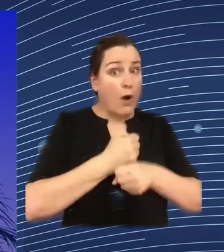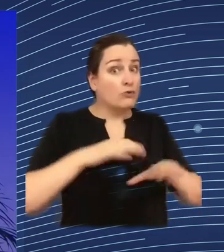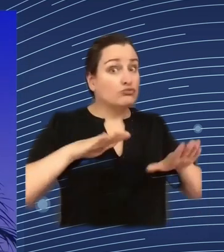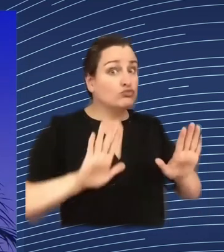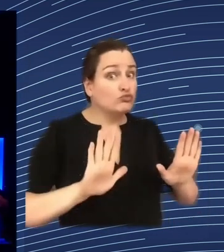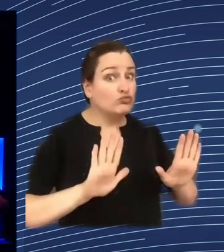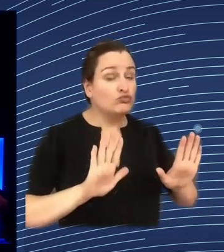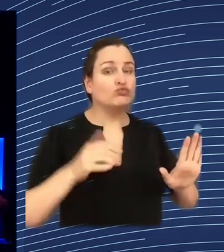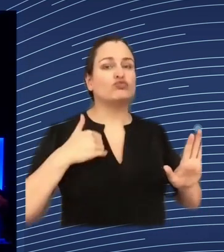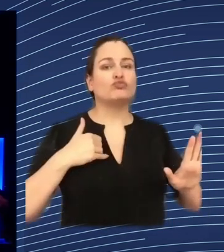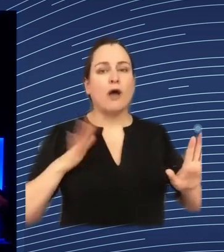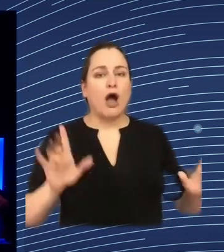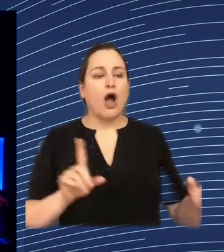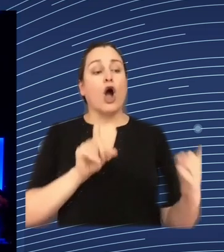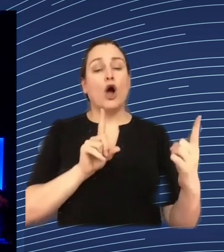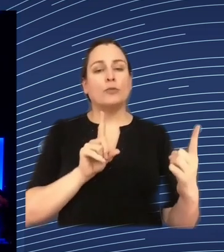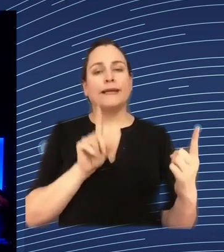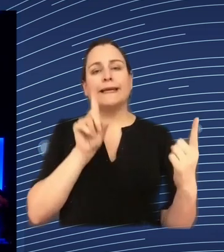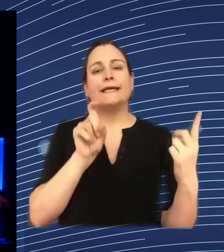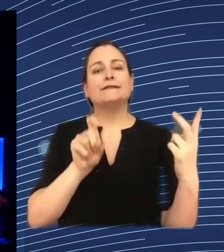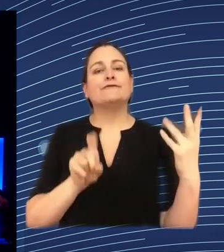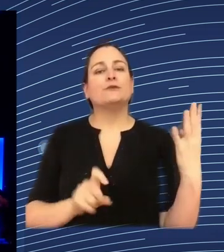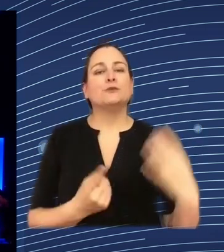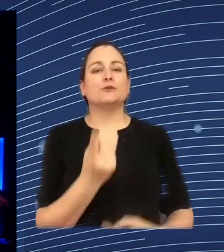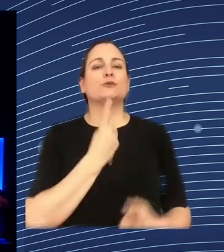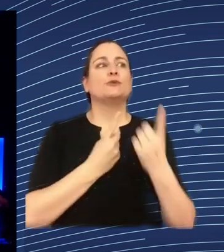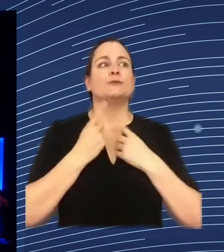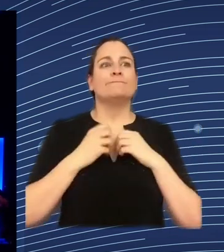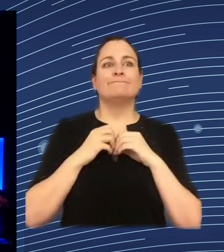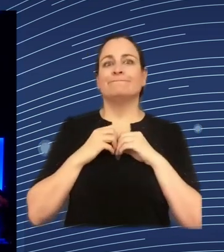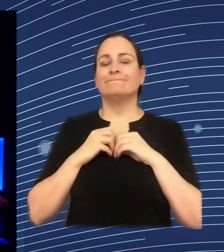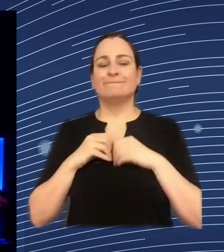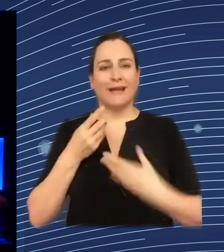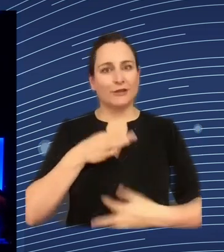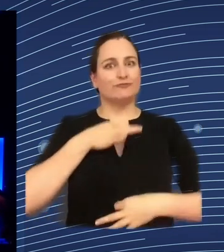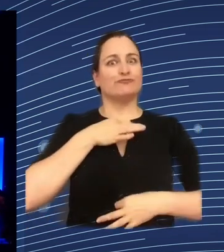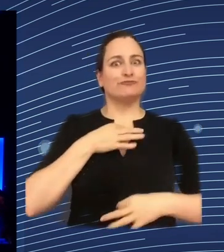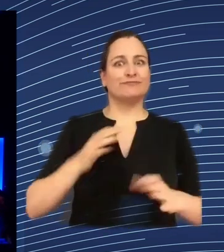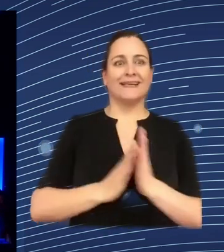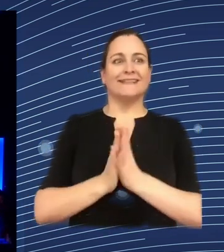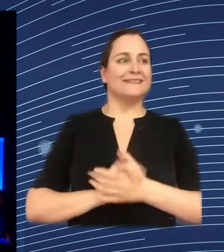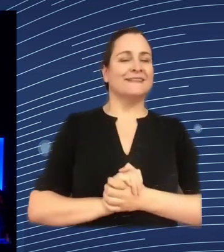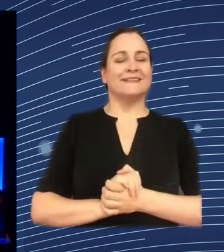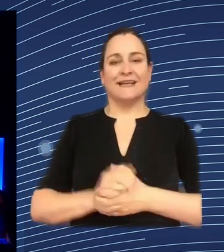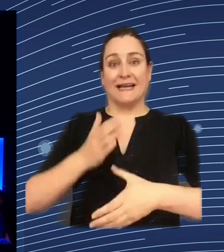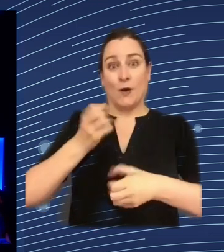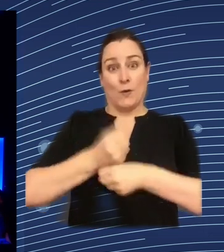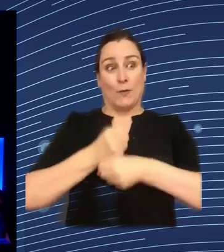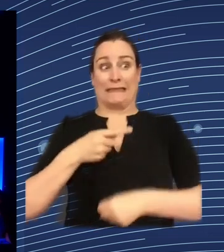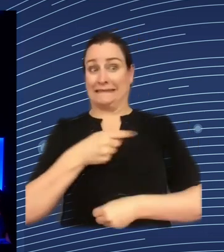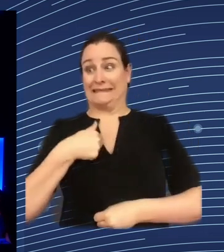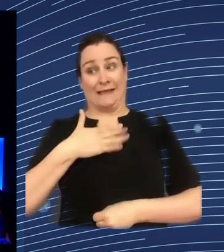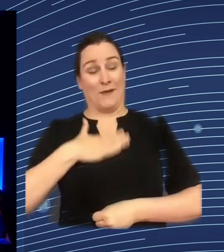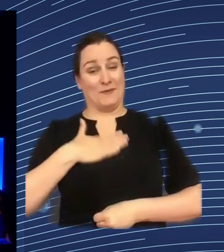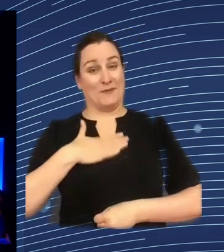I don't know Barbara is that a question for you you know once you know I guess this refers to